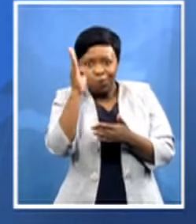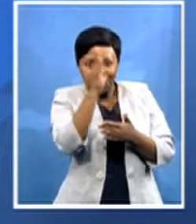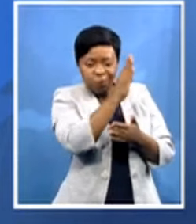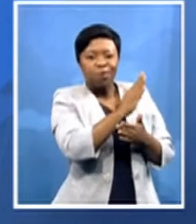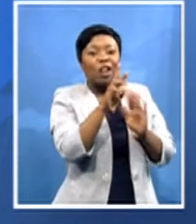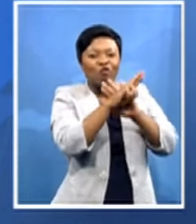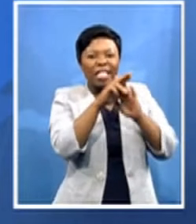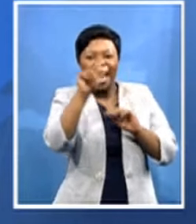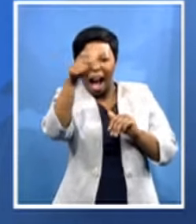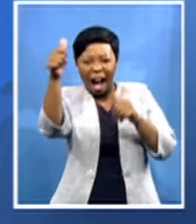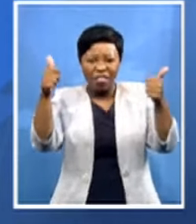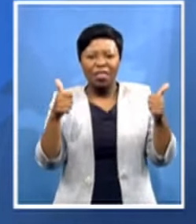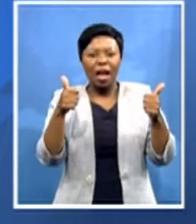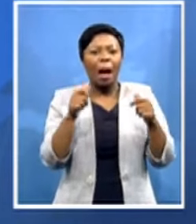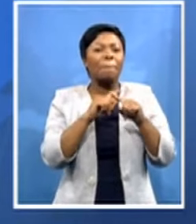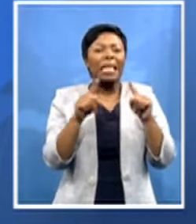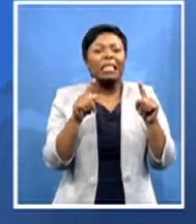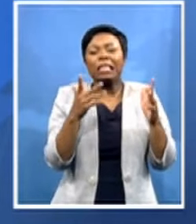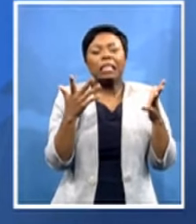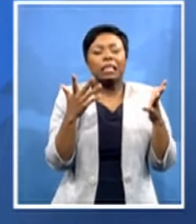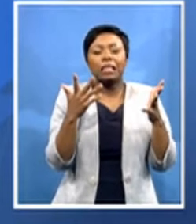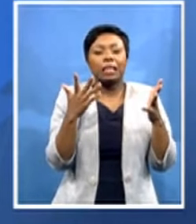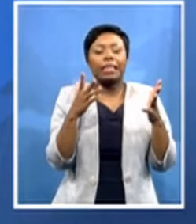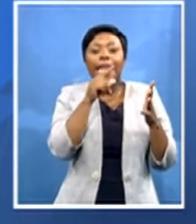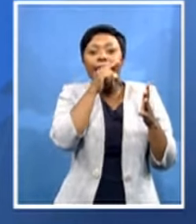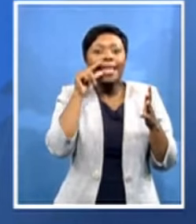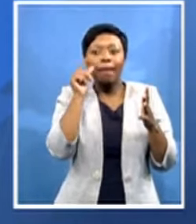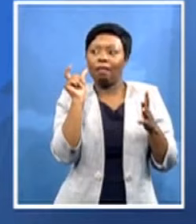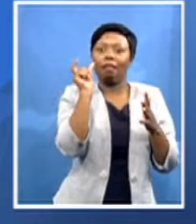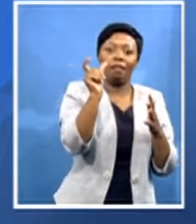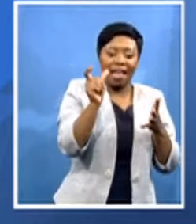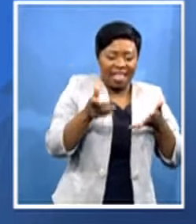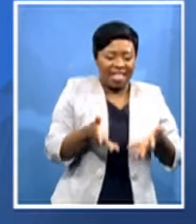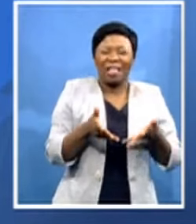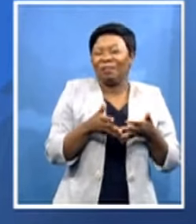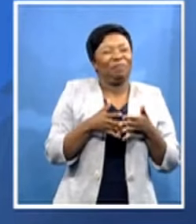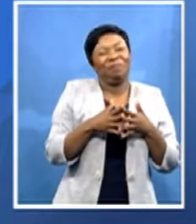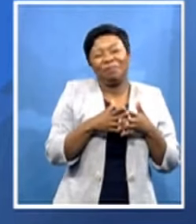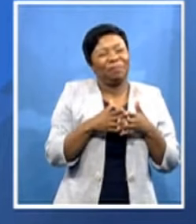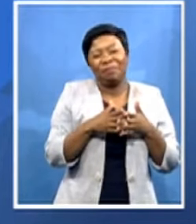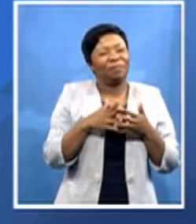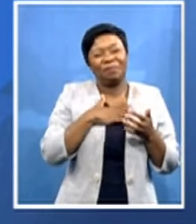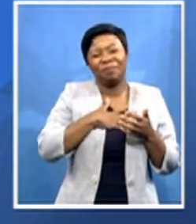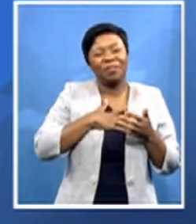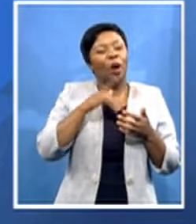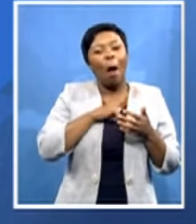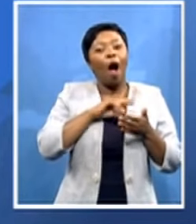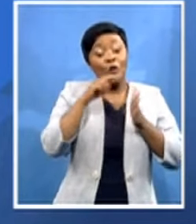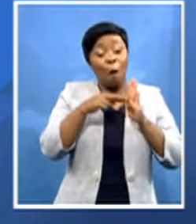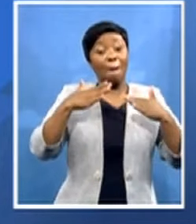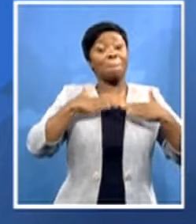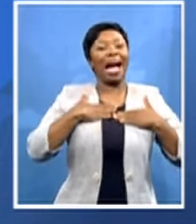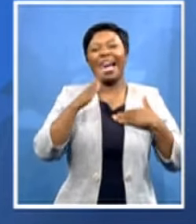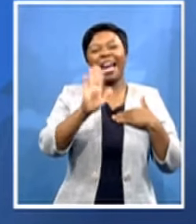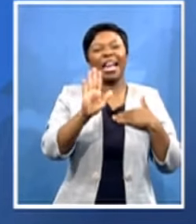speak their names here because uh that's not my role to bother about any other person who